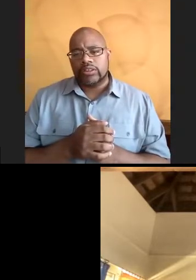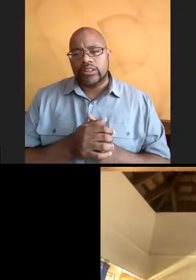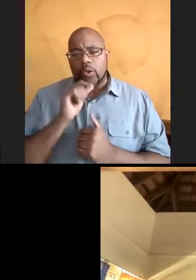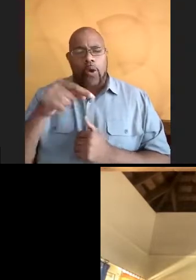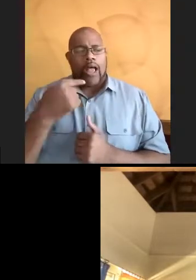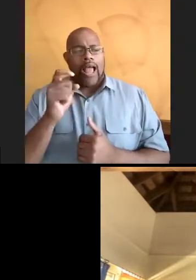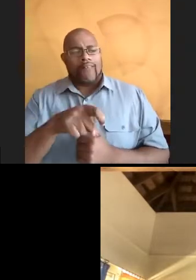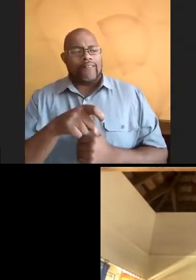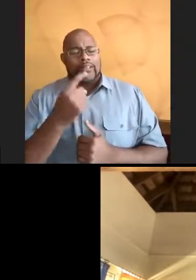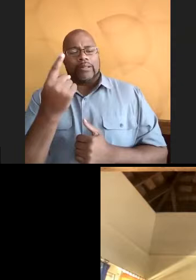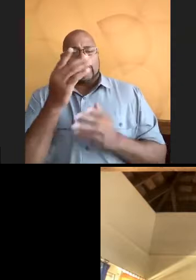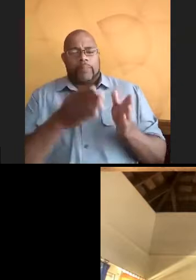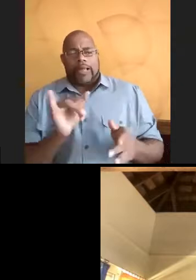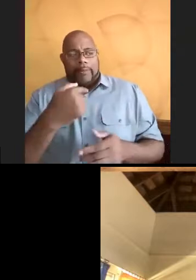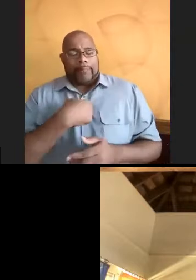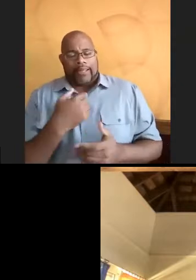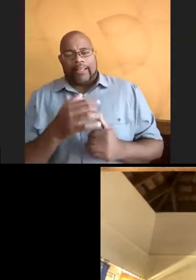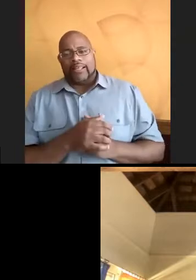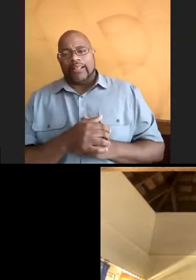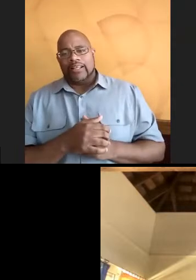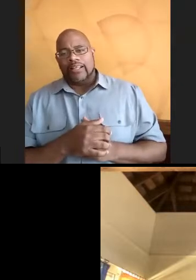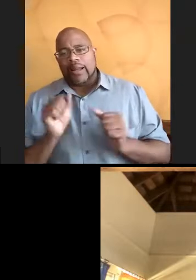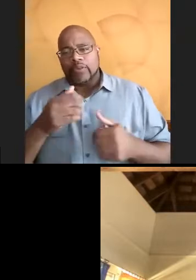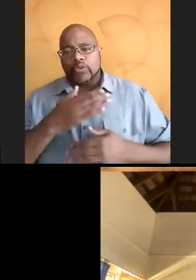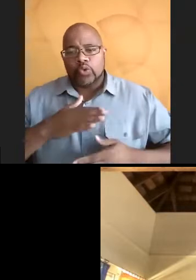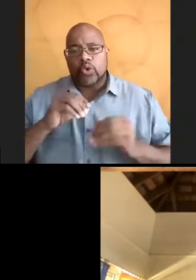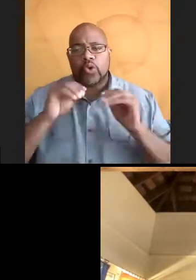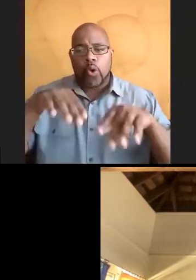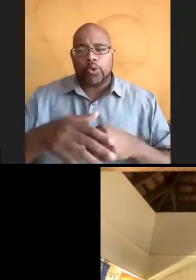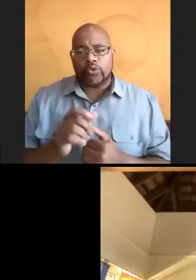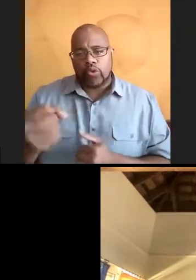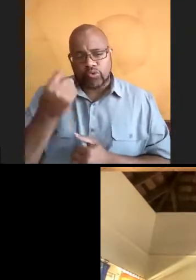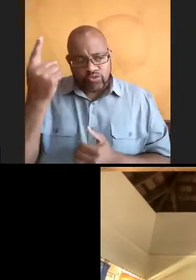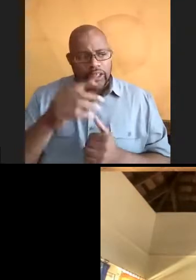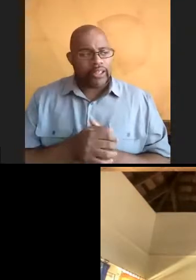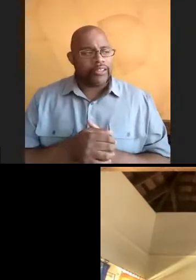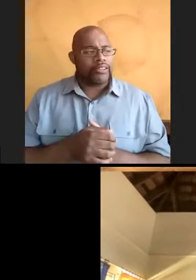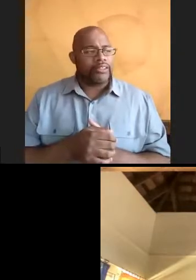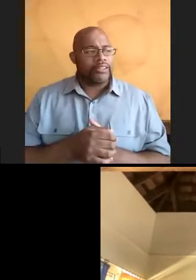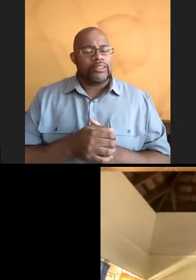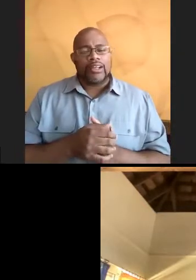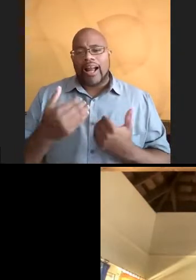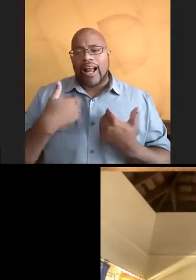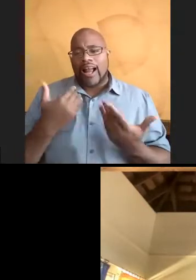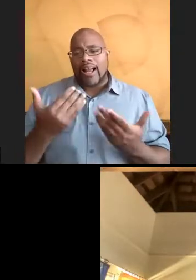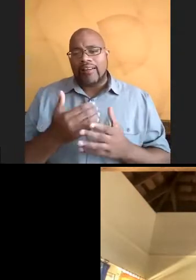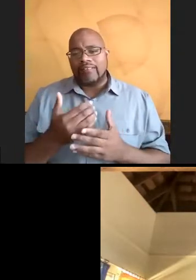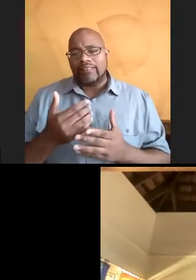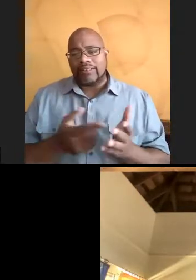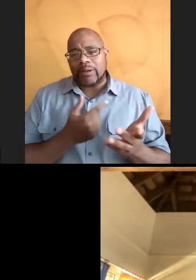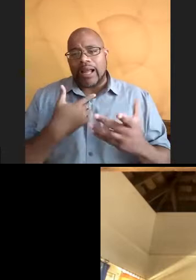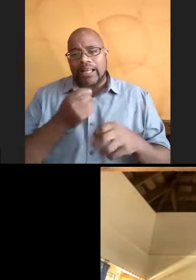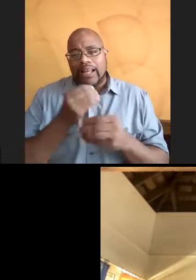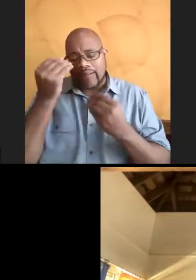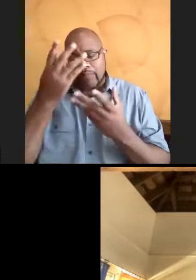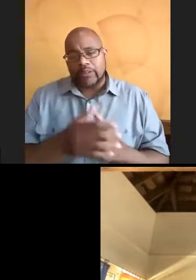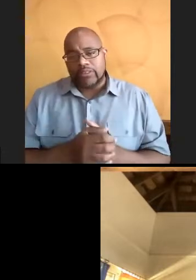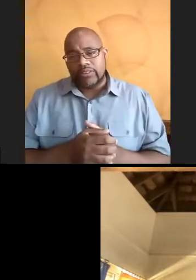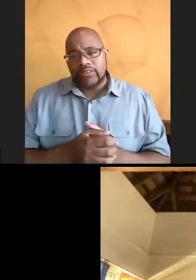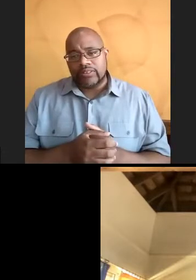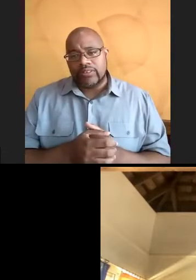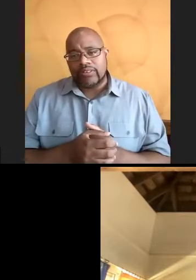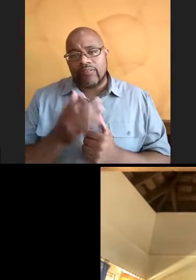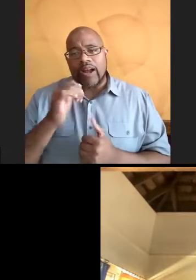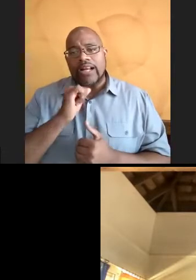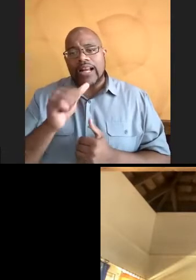have to be somebody like me to enjoy the ocean to understand it. Heck, there's times I get more information from non